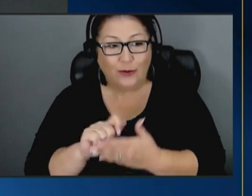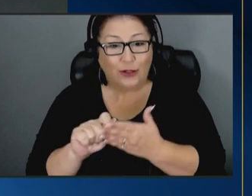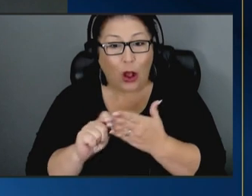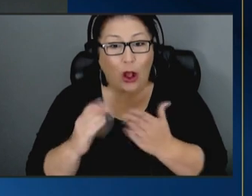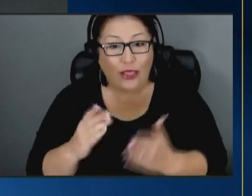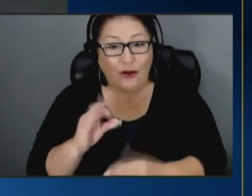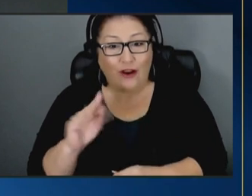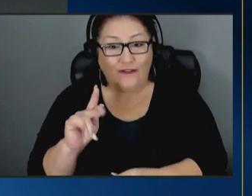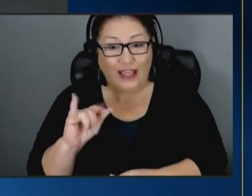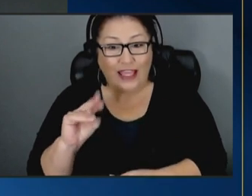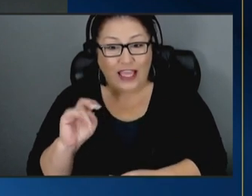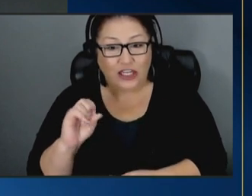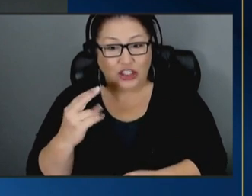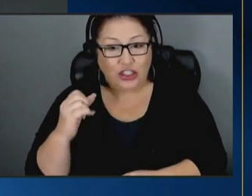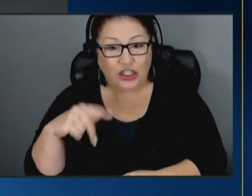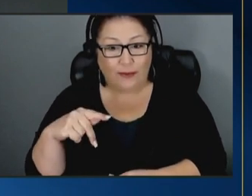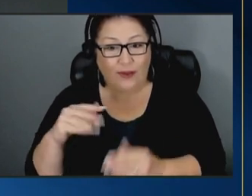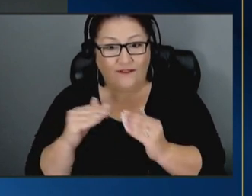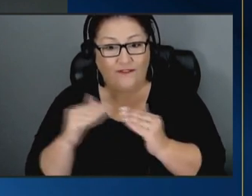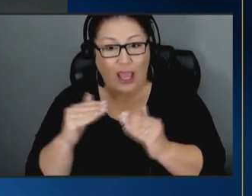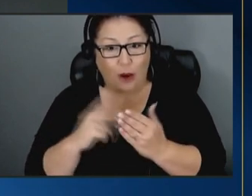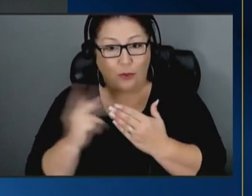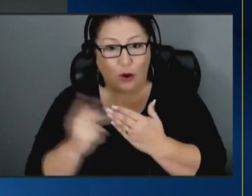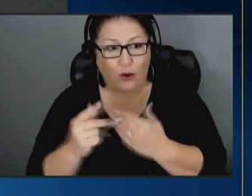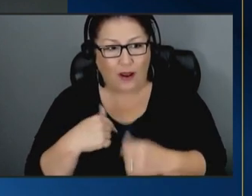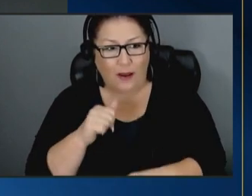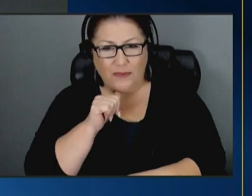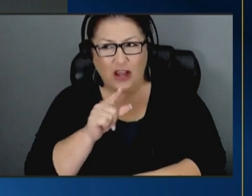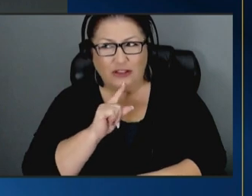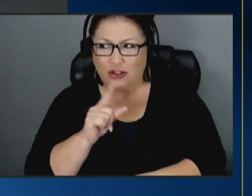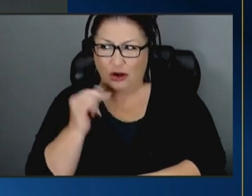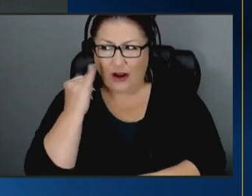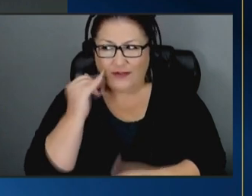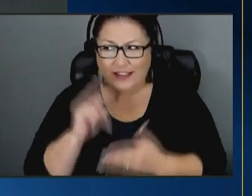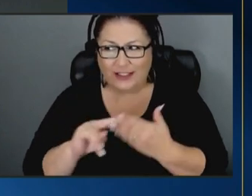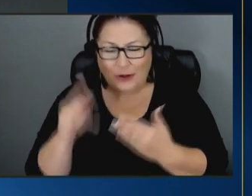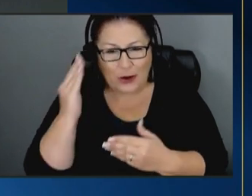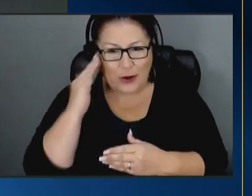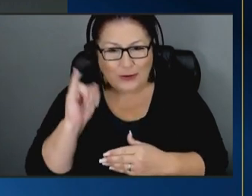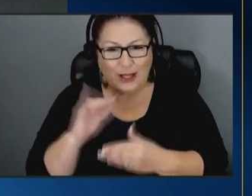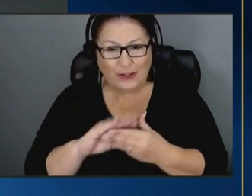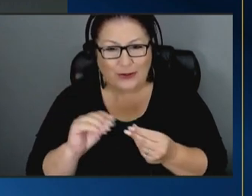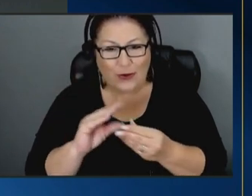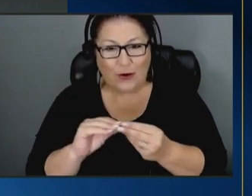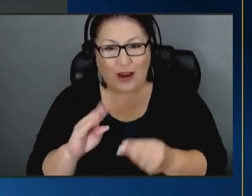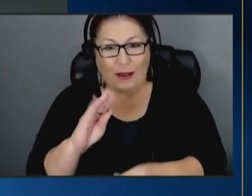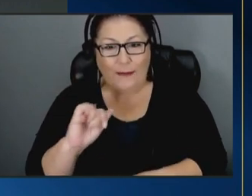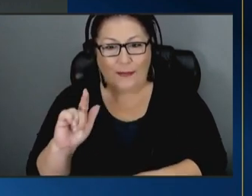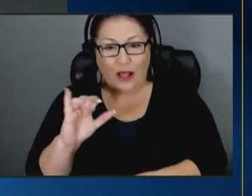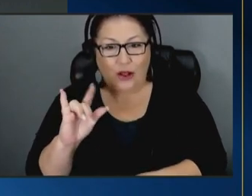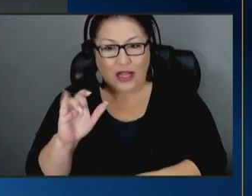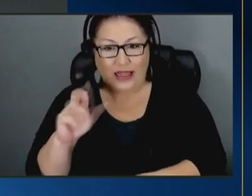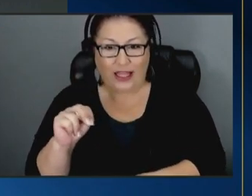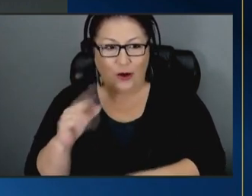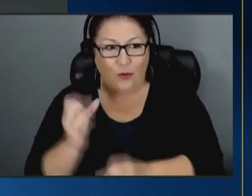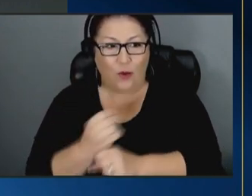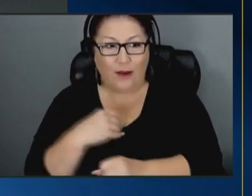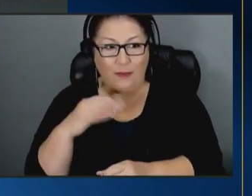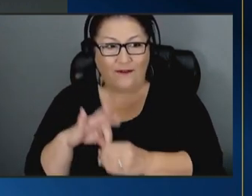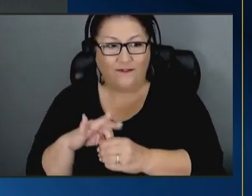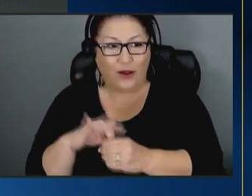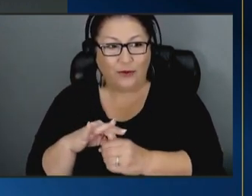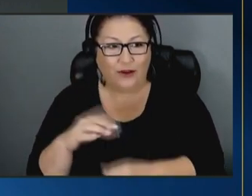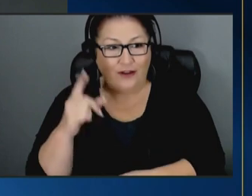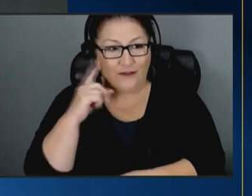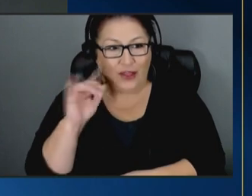care program i'm not even sure the secretary knows the story but bill clinton won my vote on nafta north american free trading